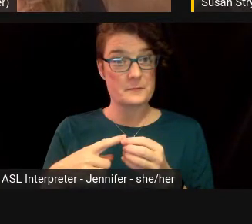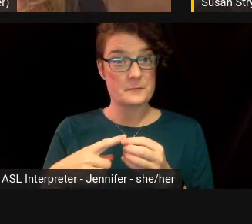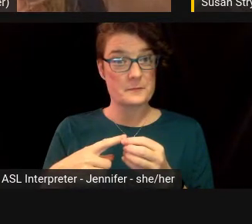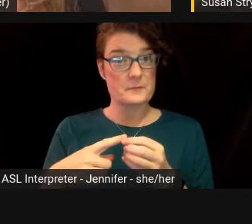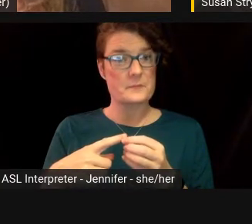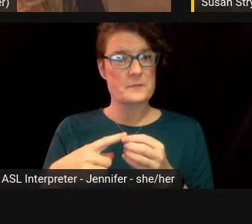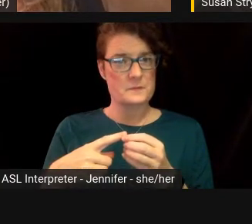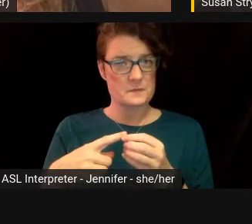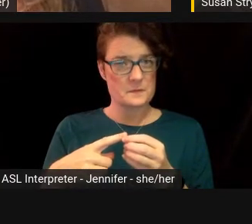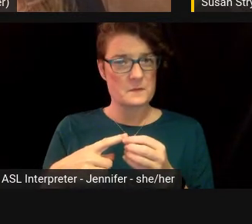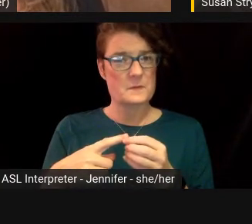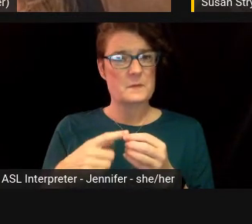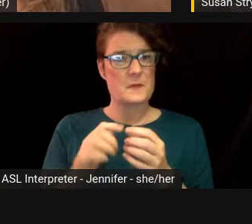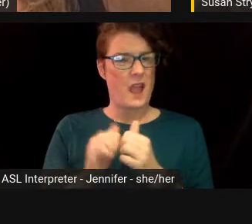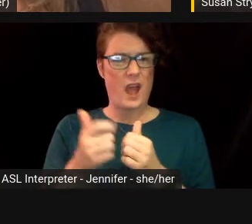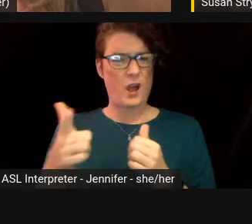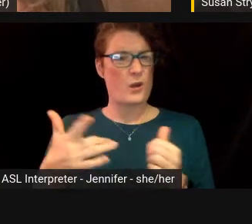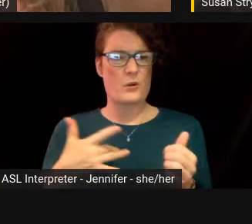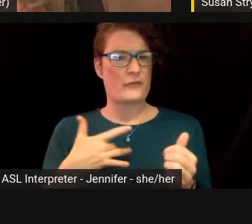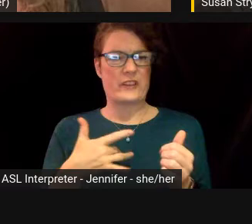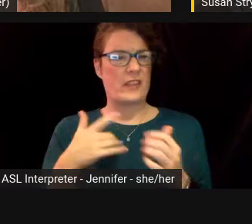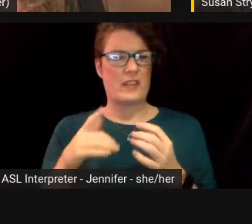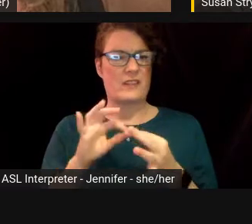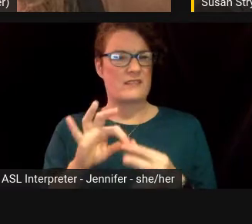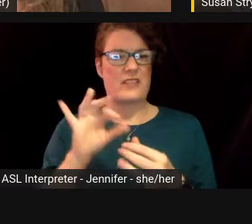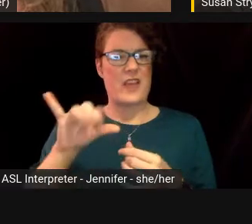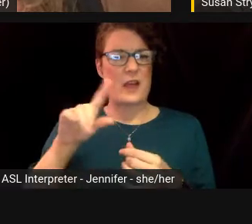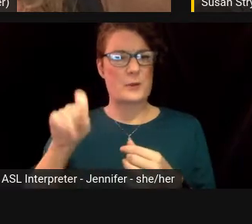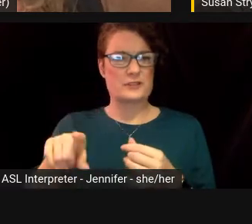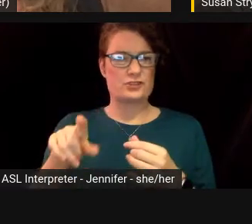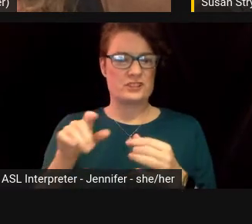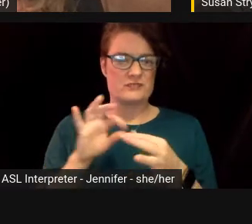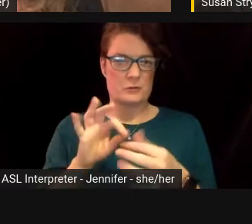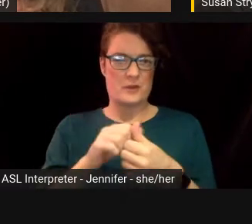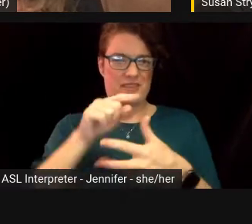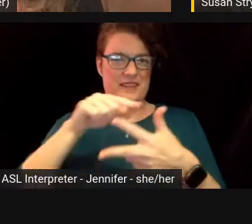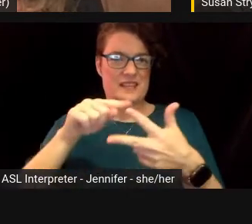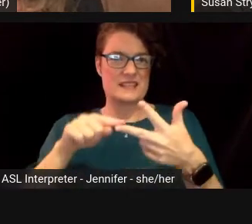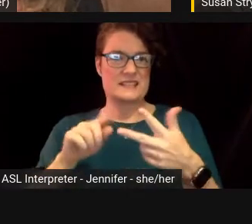how that question lands for you regarding all of these different pieces of media.